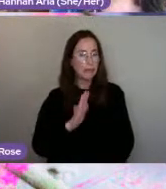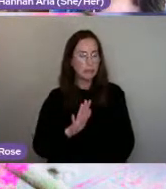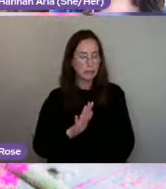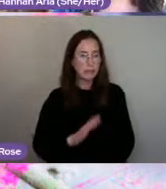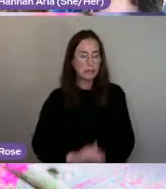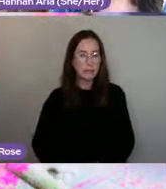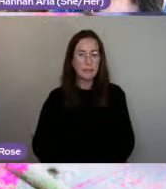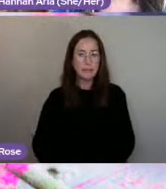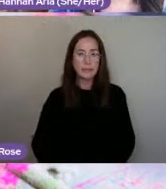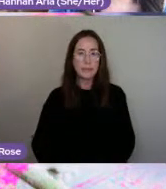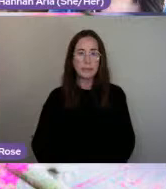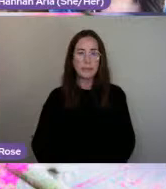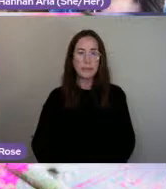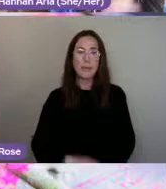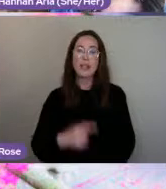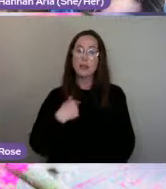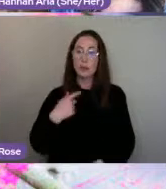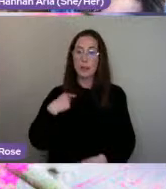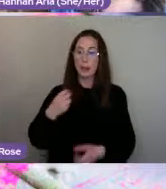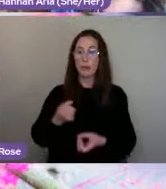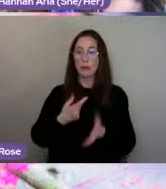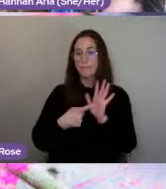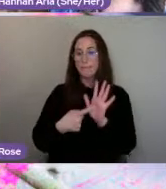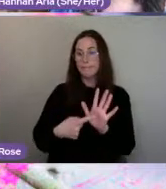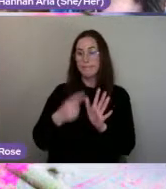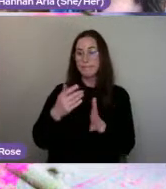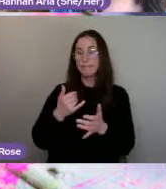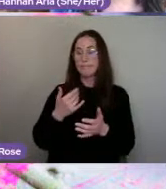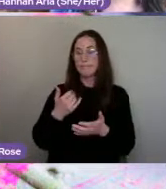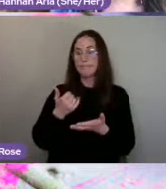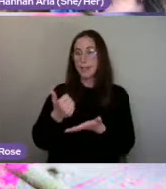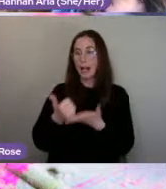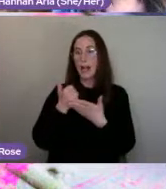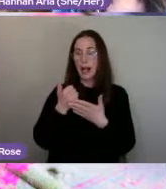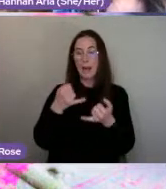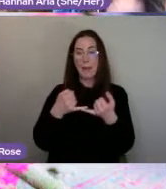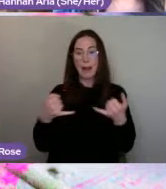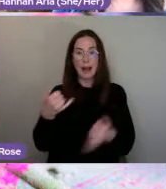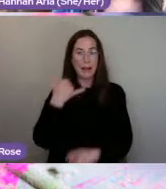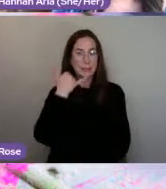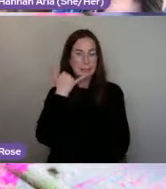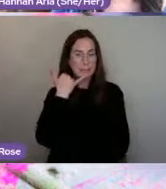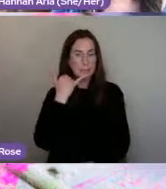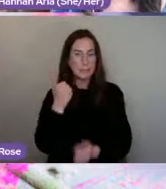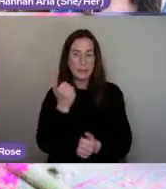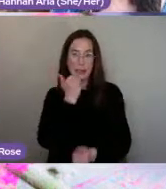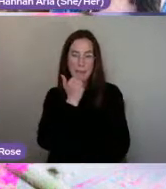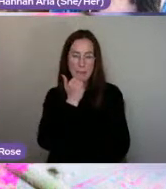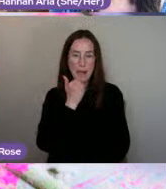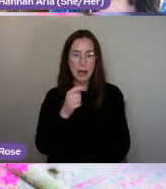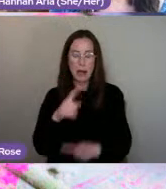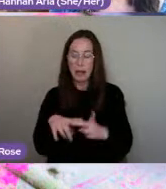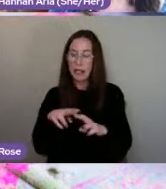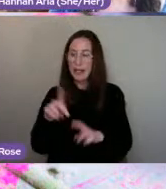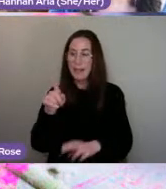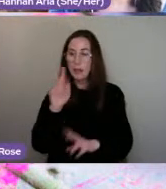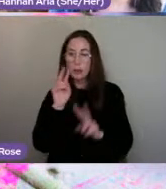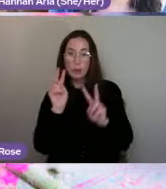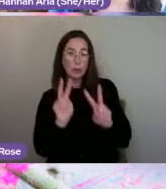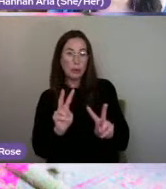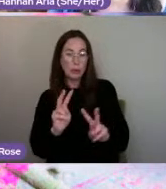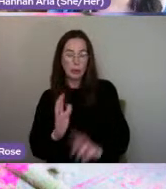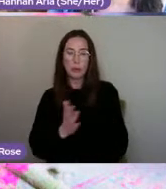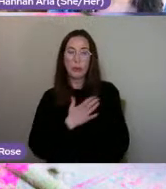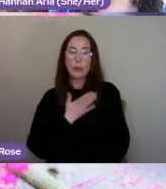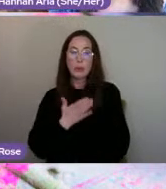do is we're going to put up a helpline number. And if you are upset by anything that is mentioned in the program, please contact